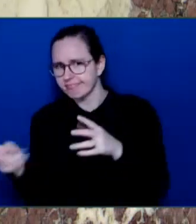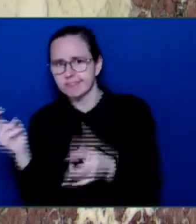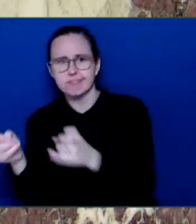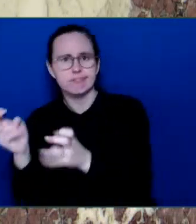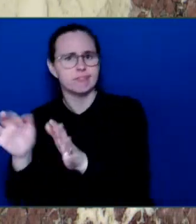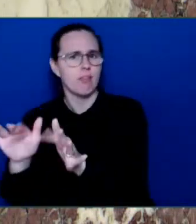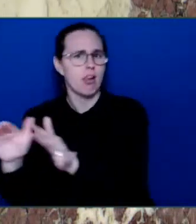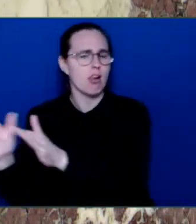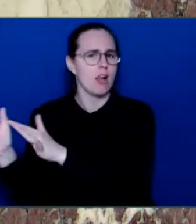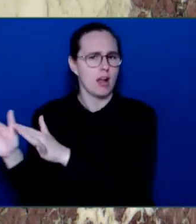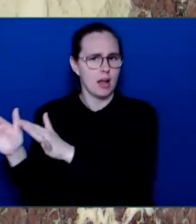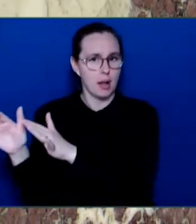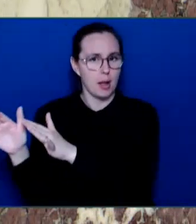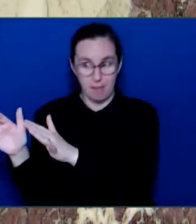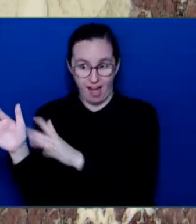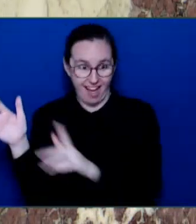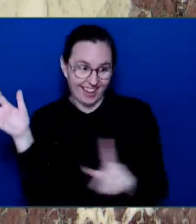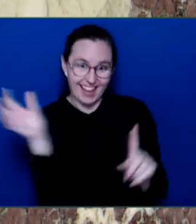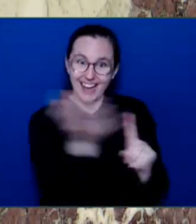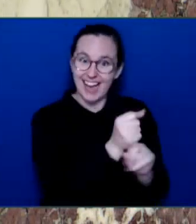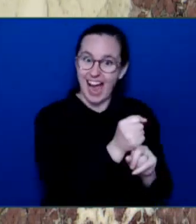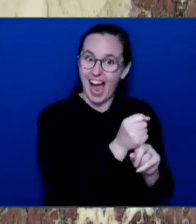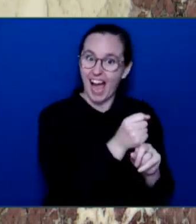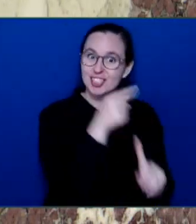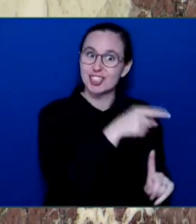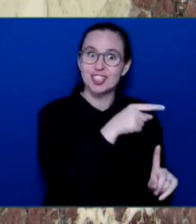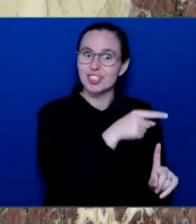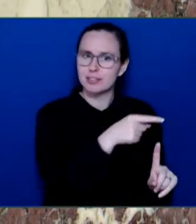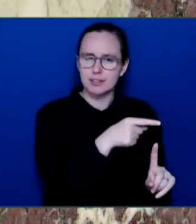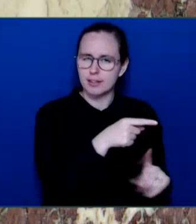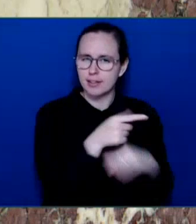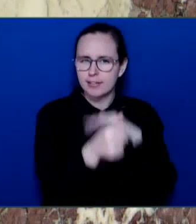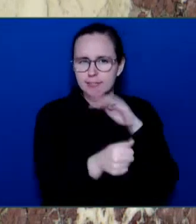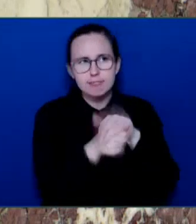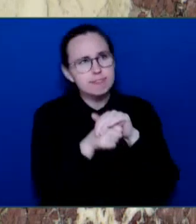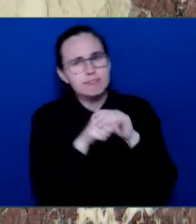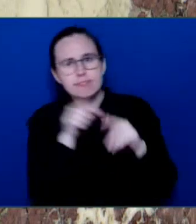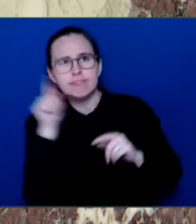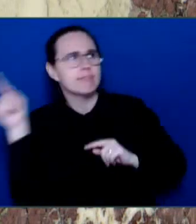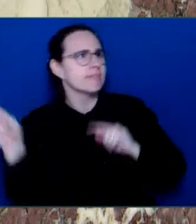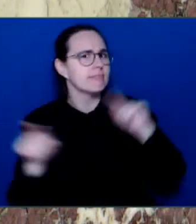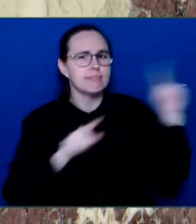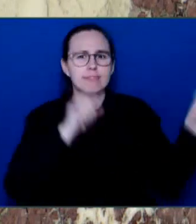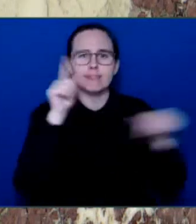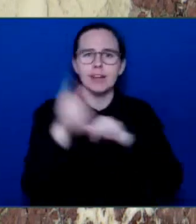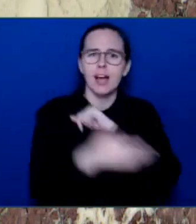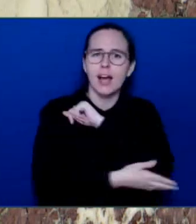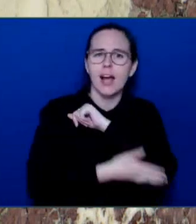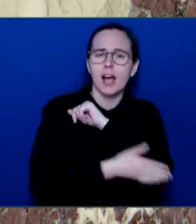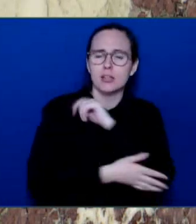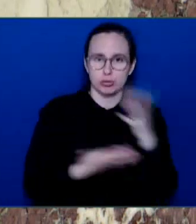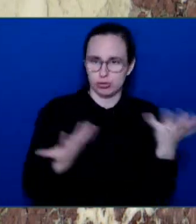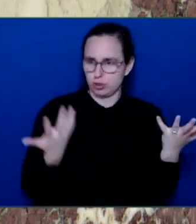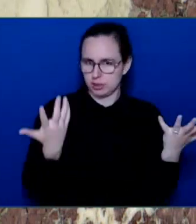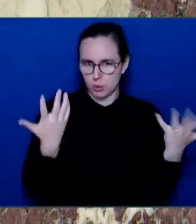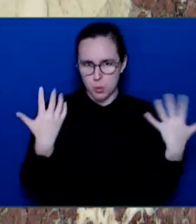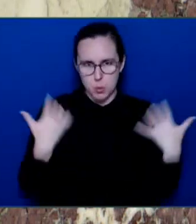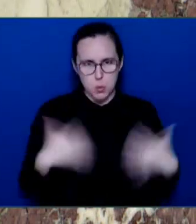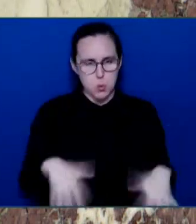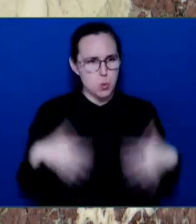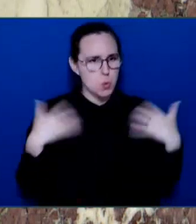Cybercriminals are increasingly sophisticated, and that requires ongoing vigilance and up-to-date technology to fend off